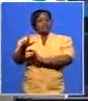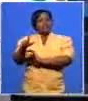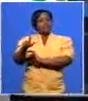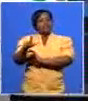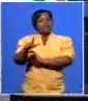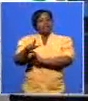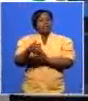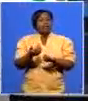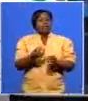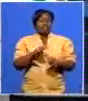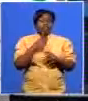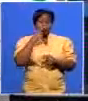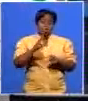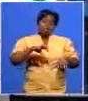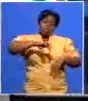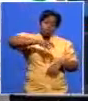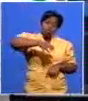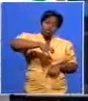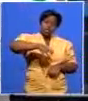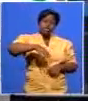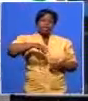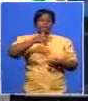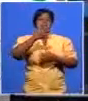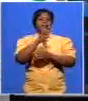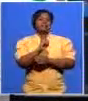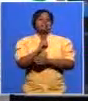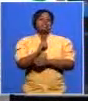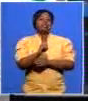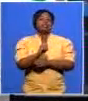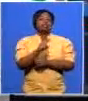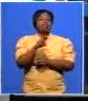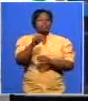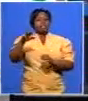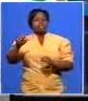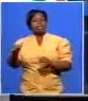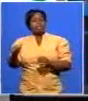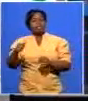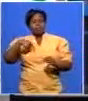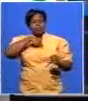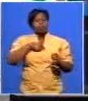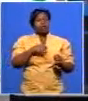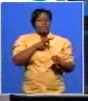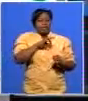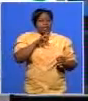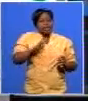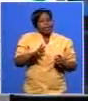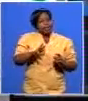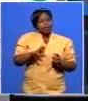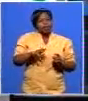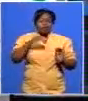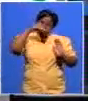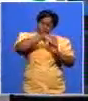if you look into the province they were at 15 2006 we're at 39 and with we dropped in